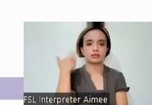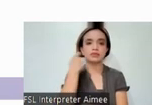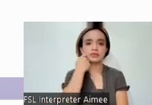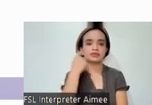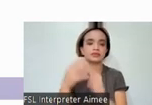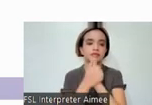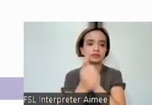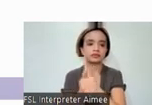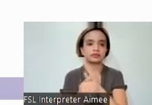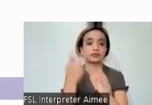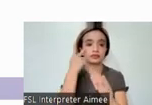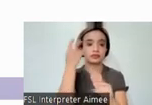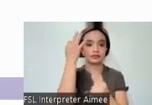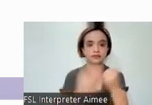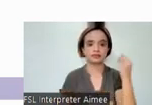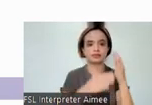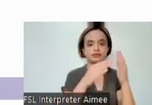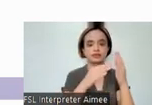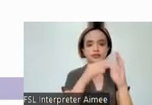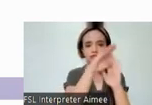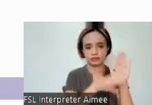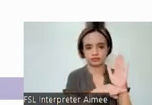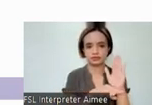Here's the final list of subtests included.